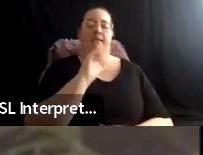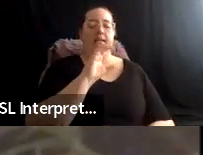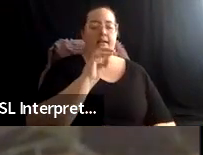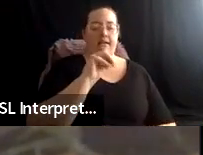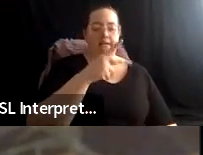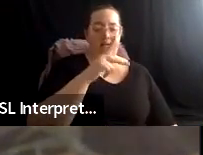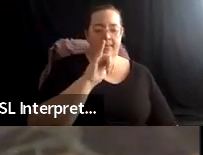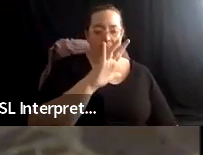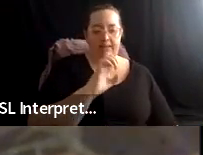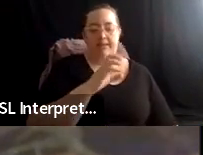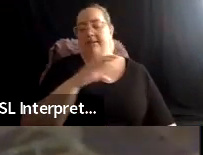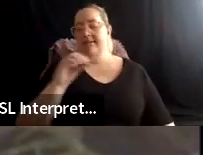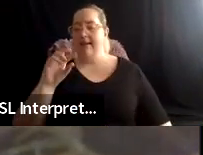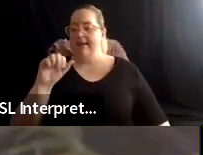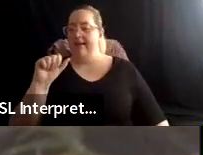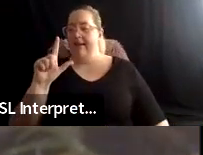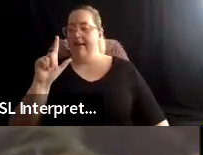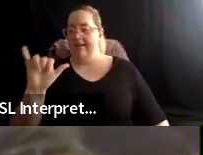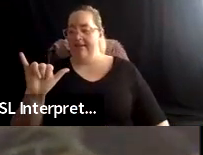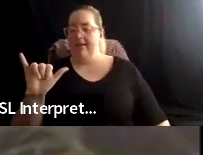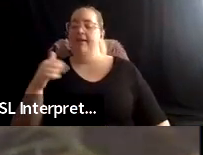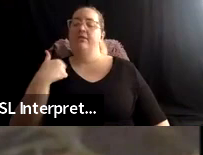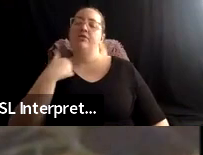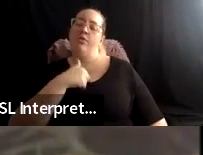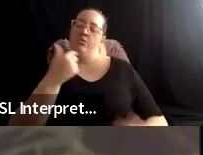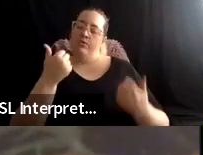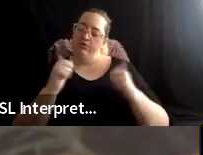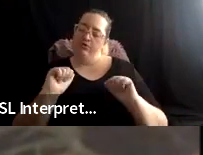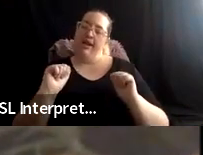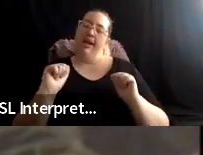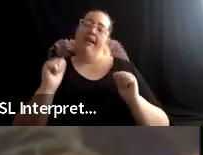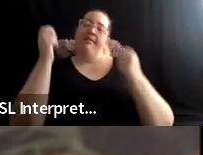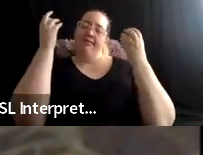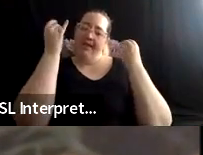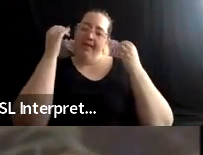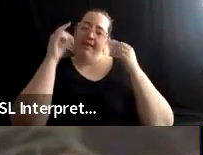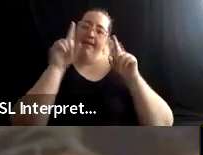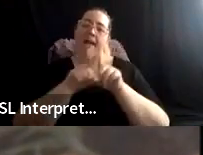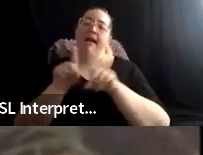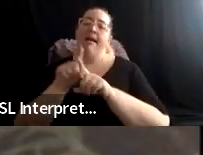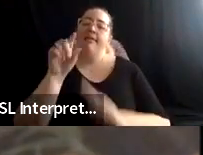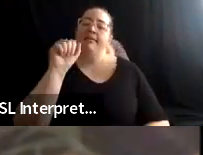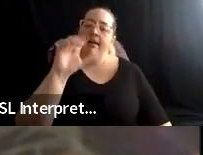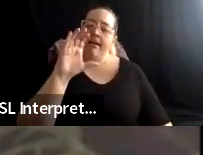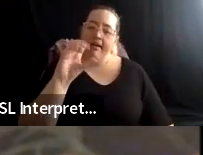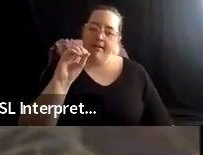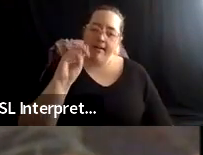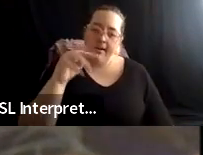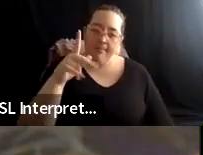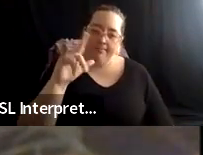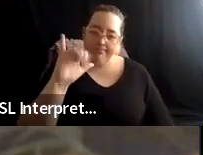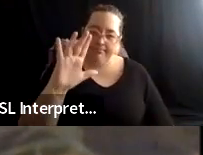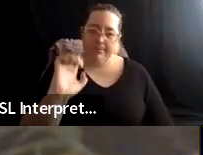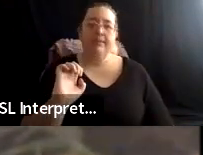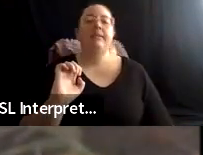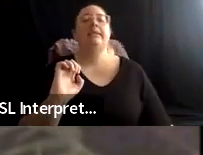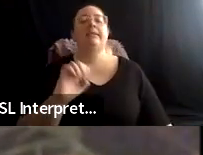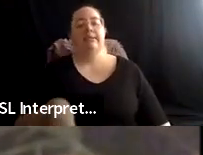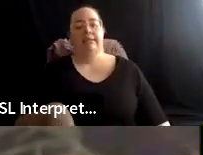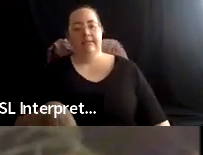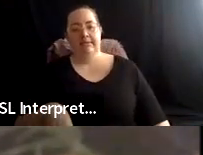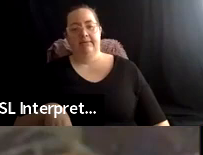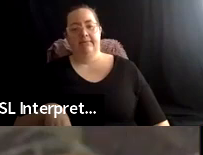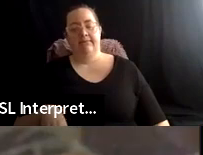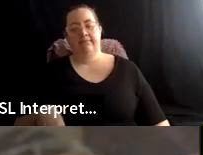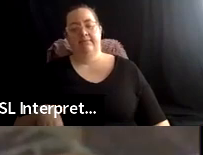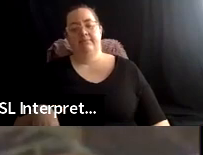inviting accomplices into the front lines of this work, um, in different spaces and at different times. Um, and so, um,